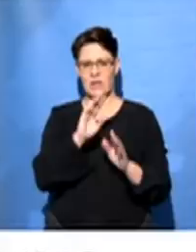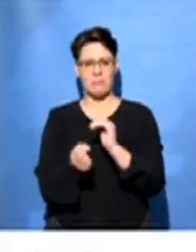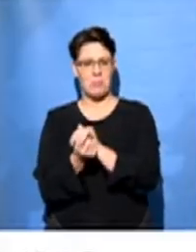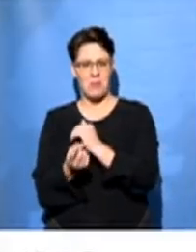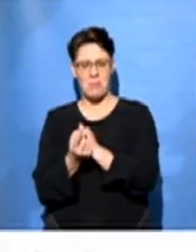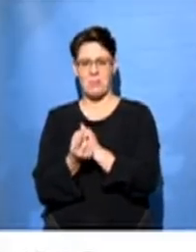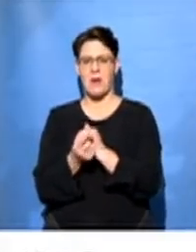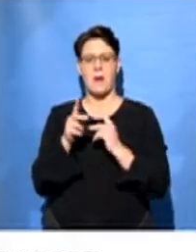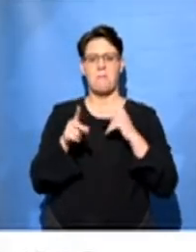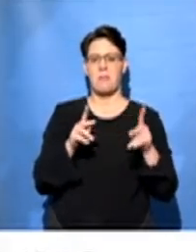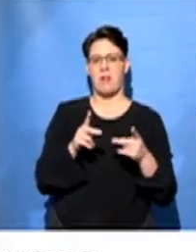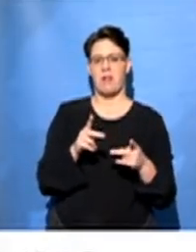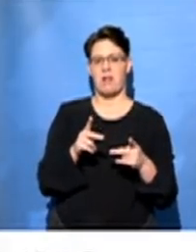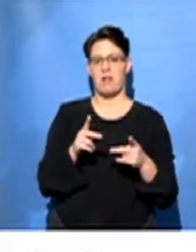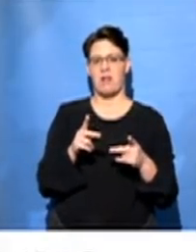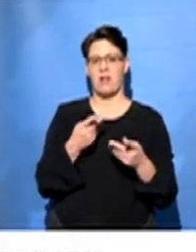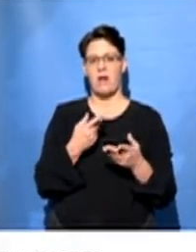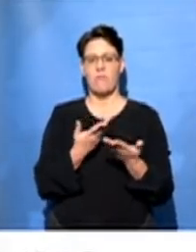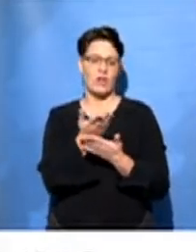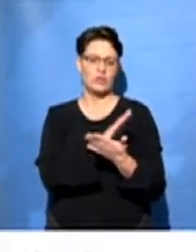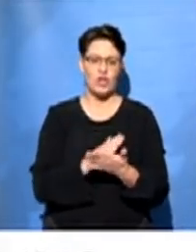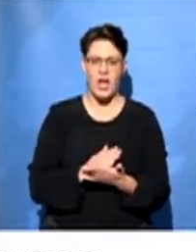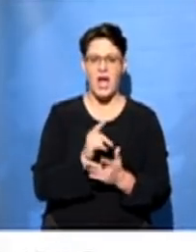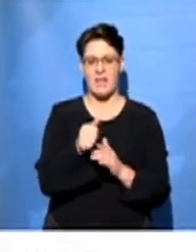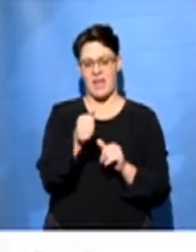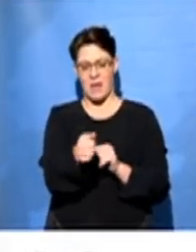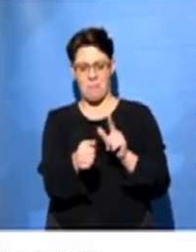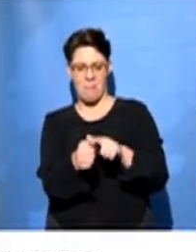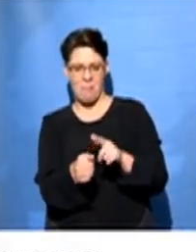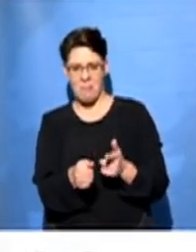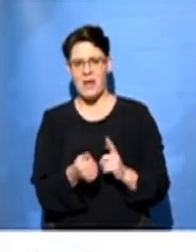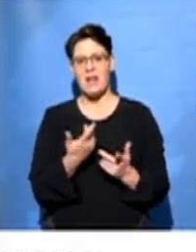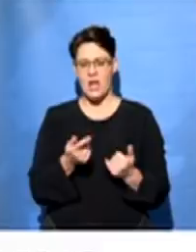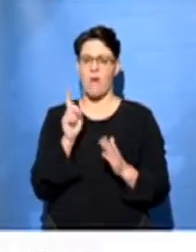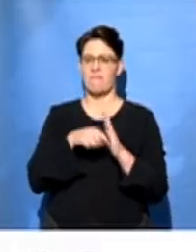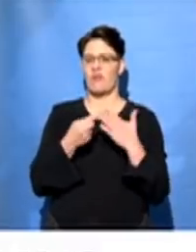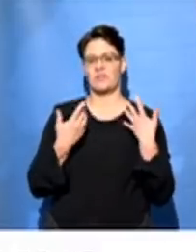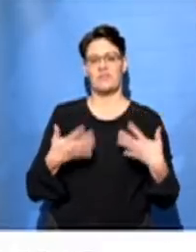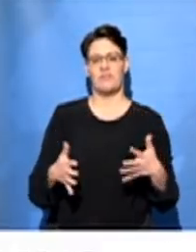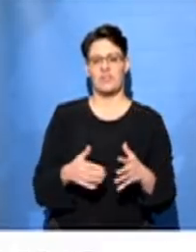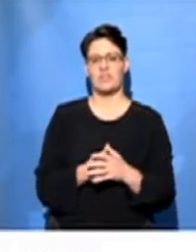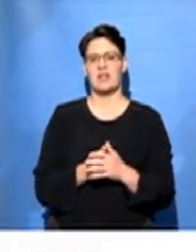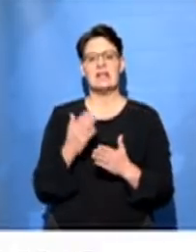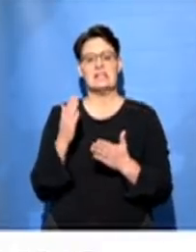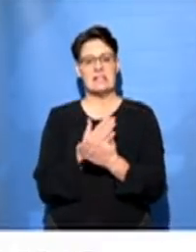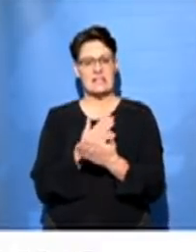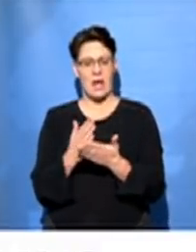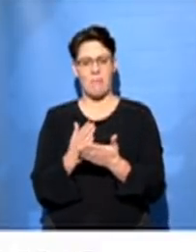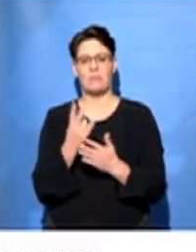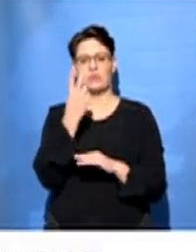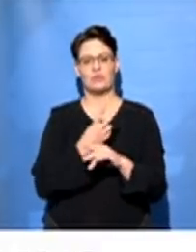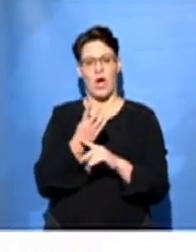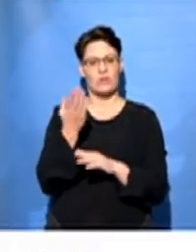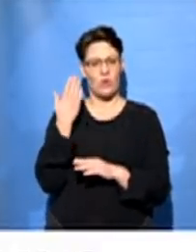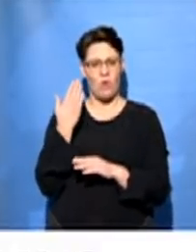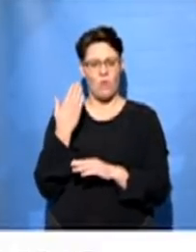seen either people when they actually were sharing their thumbs, as I say, now I voted. A couple of, like maybe two